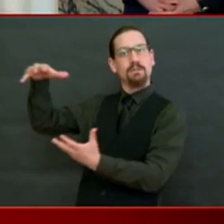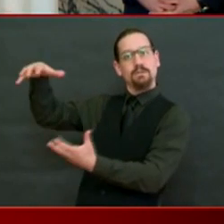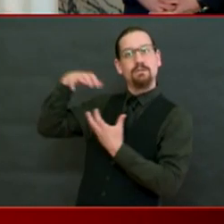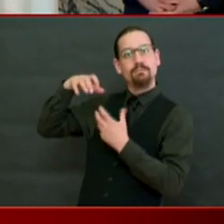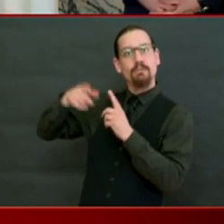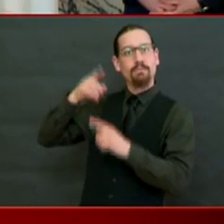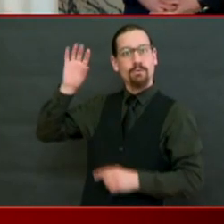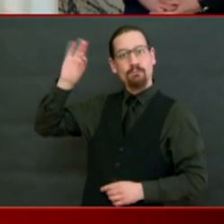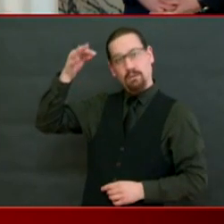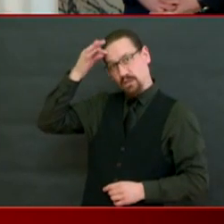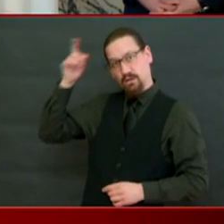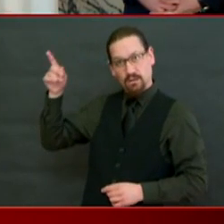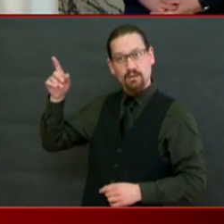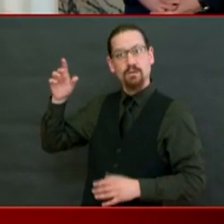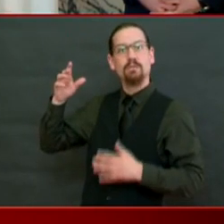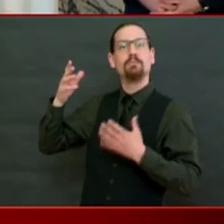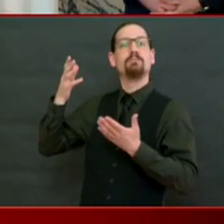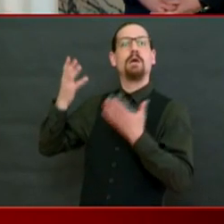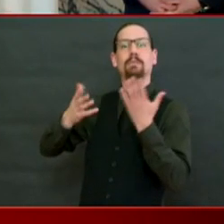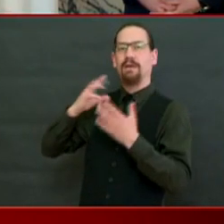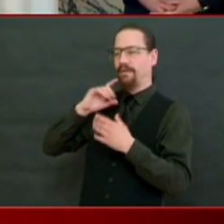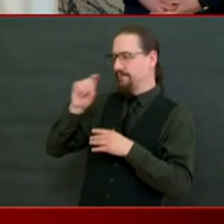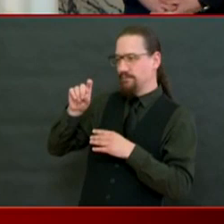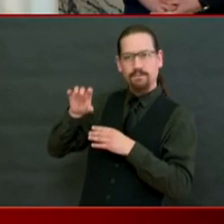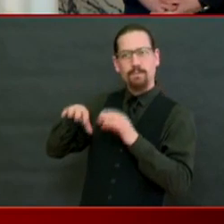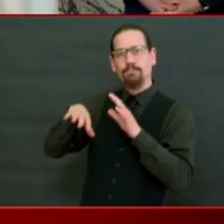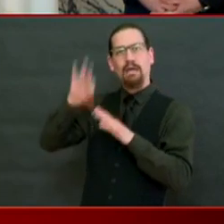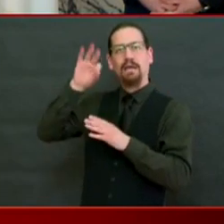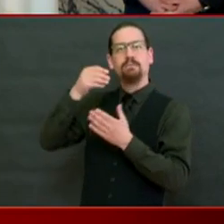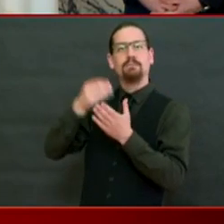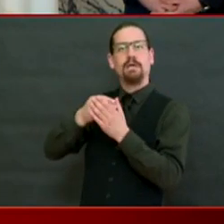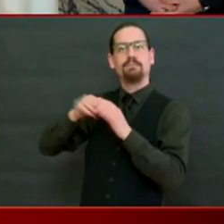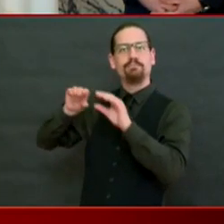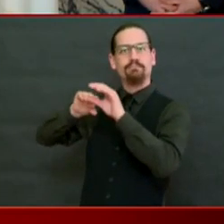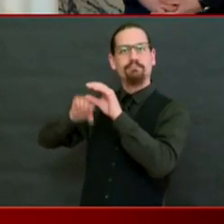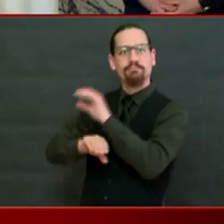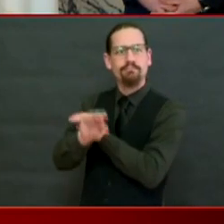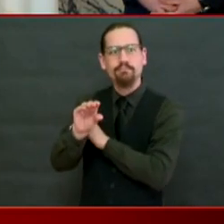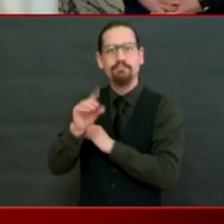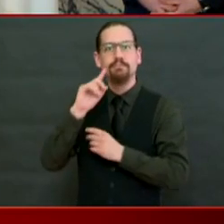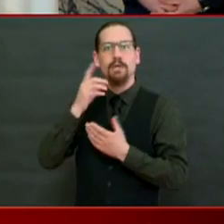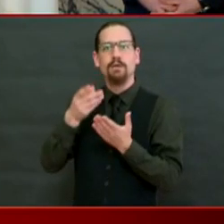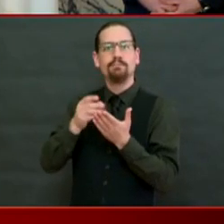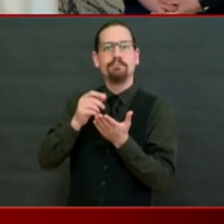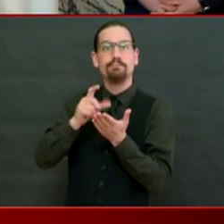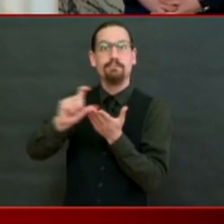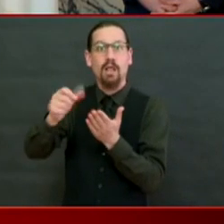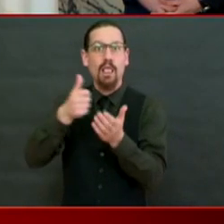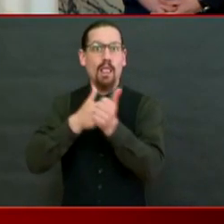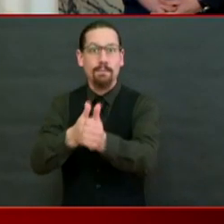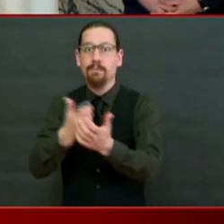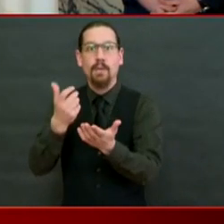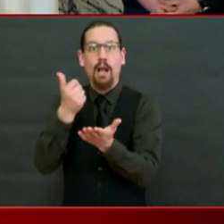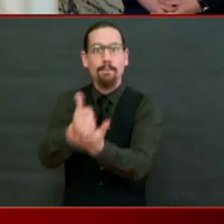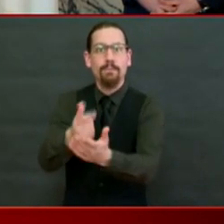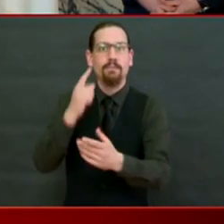help our tourism industry, our hospitality industry, because I know this is going to be really challenging.